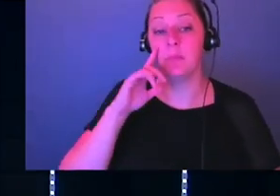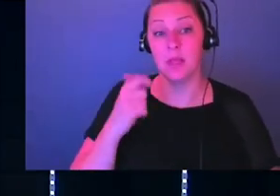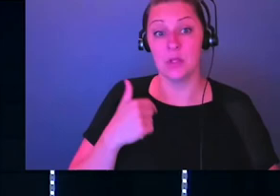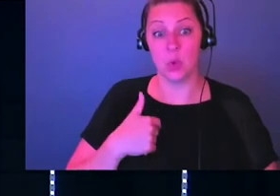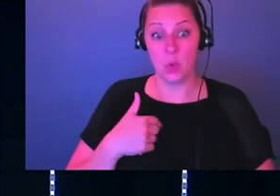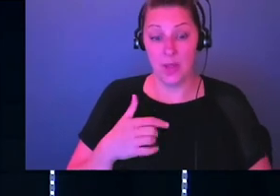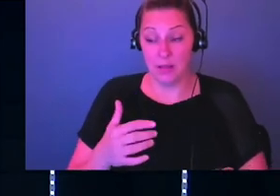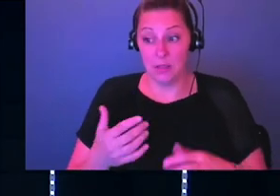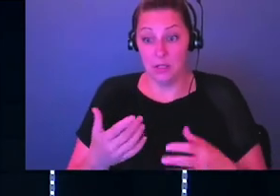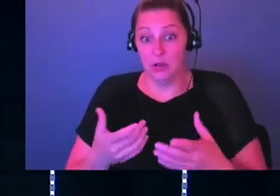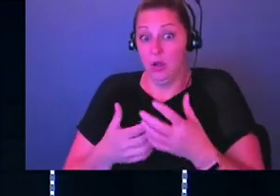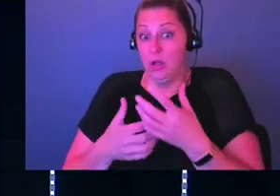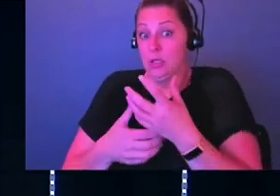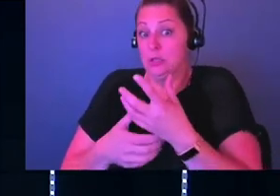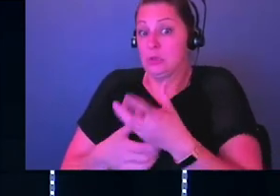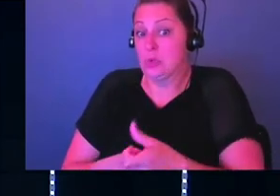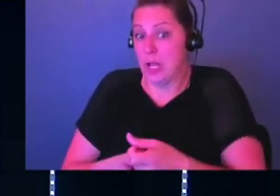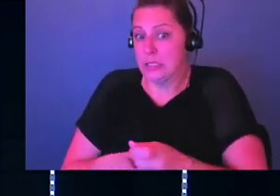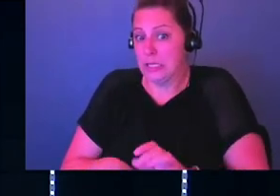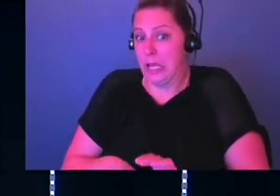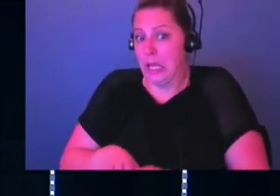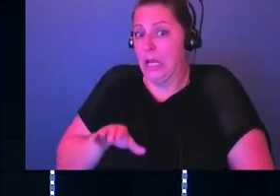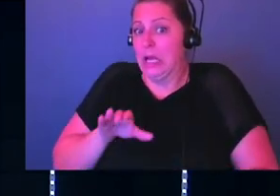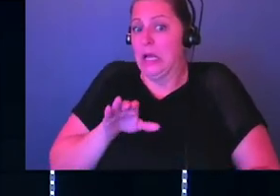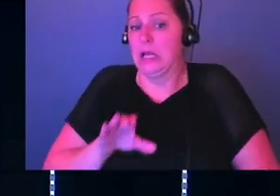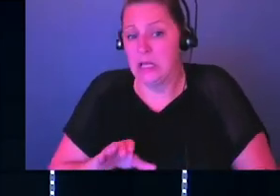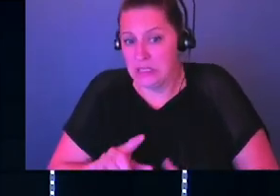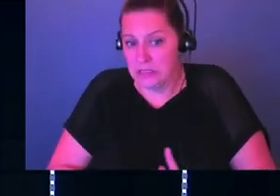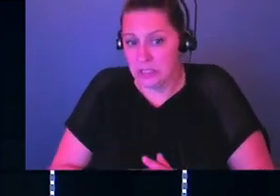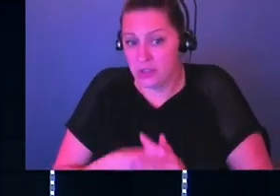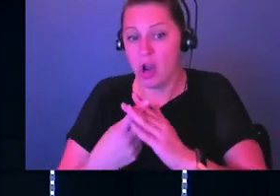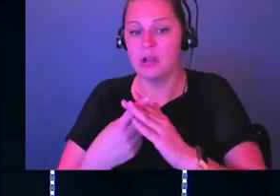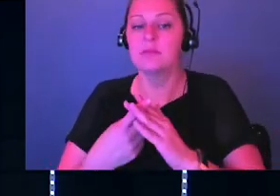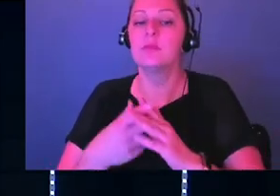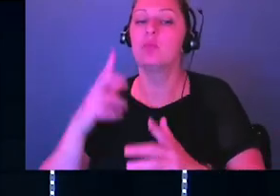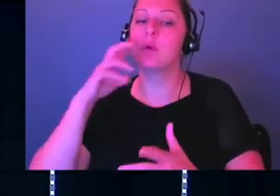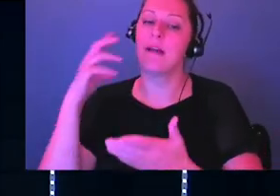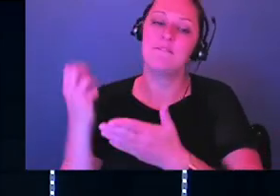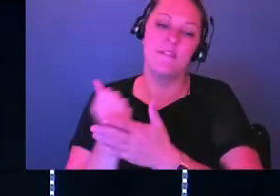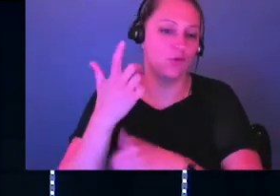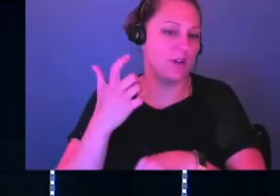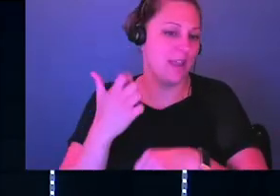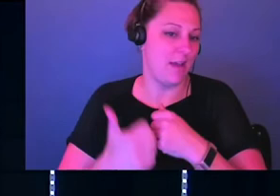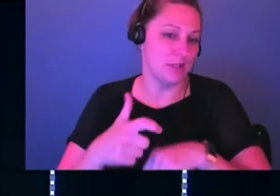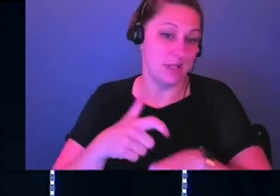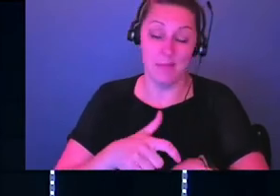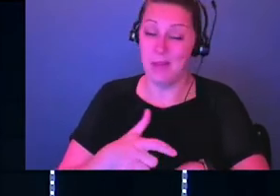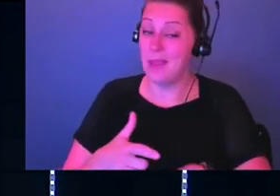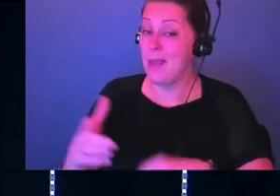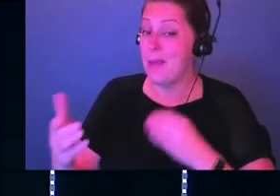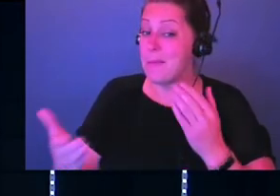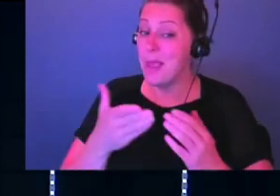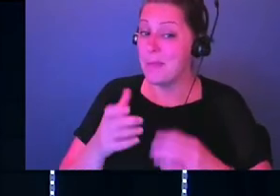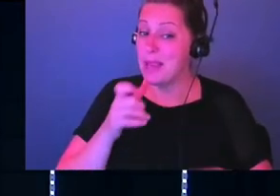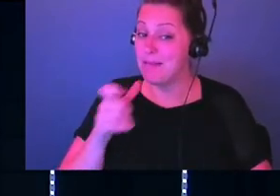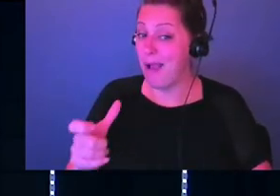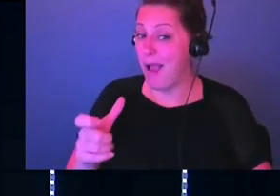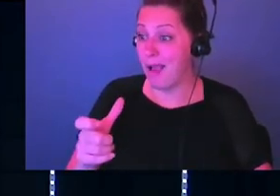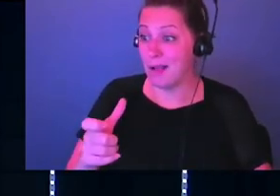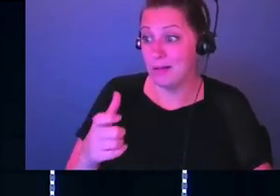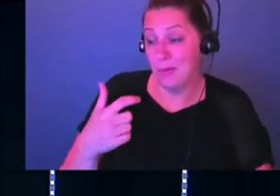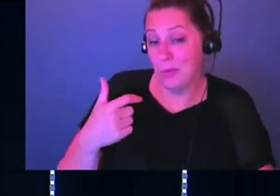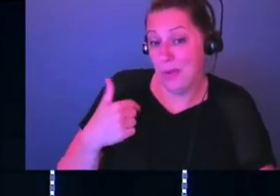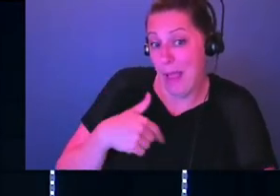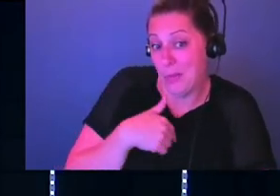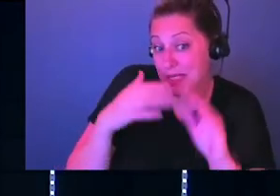step and we trust God, he gives us victory every time. And victory may not look like what we'd hoped for, what we expected, but if it's what God has for us, it'll